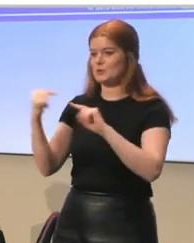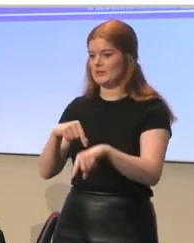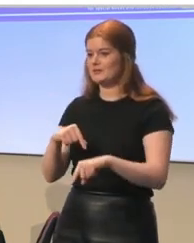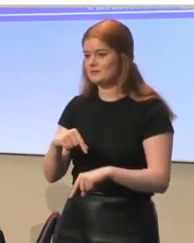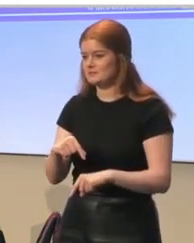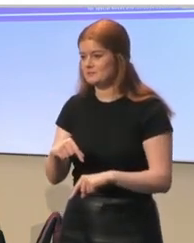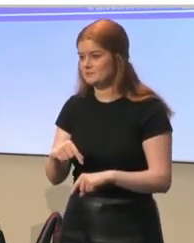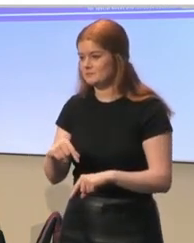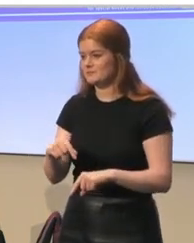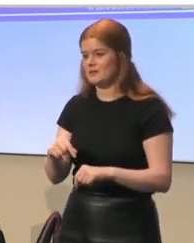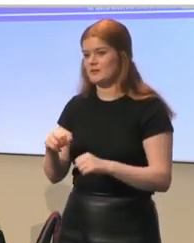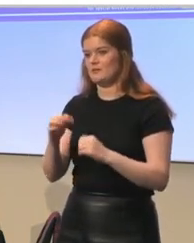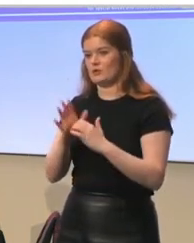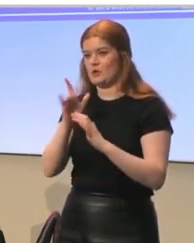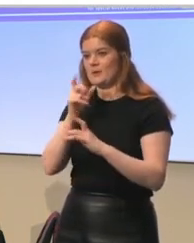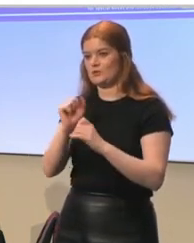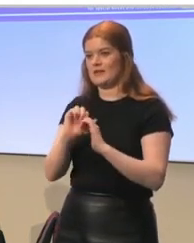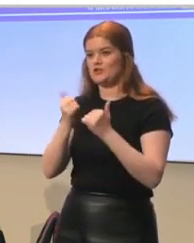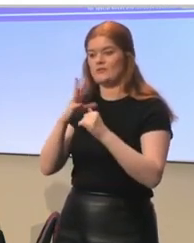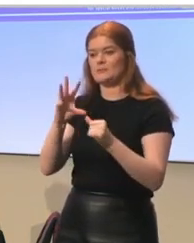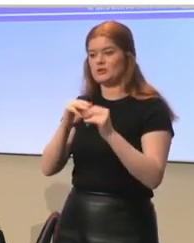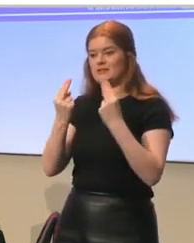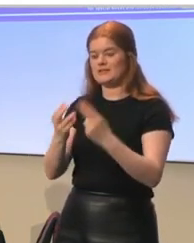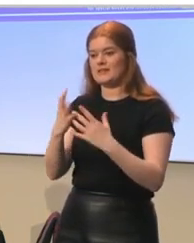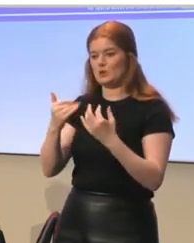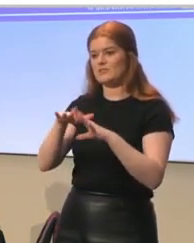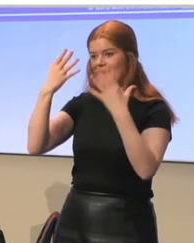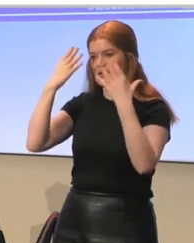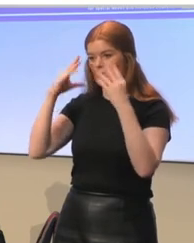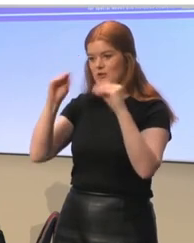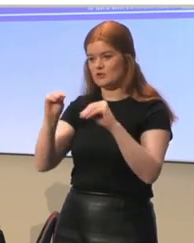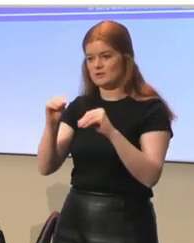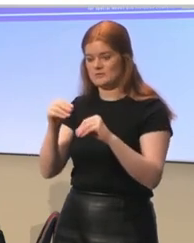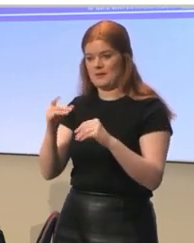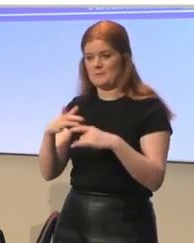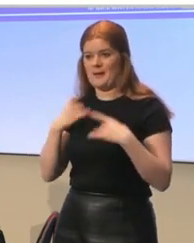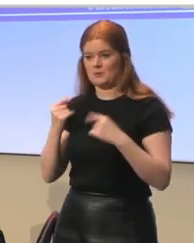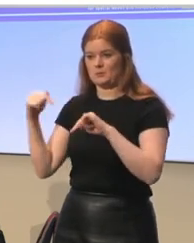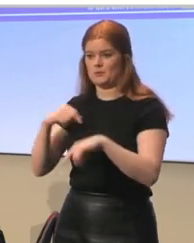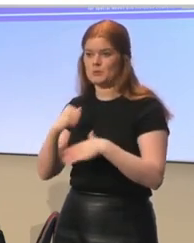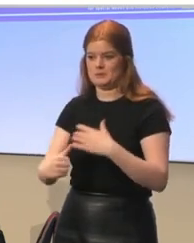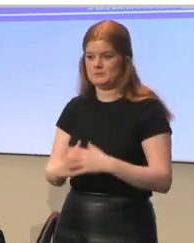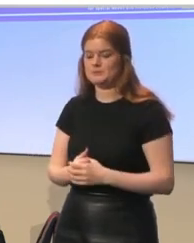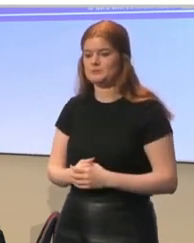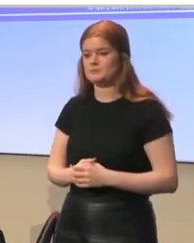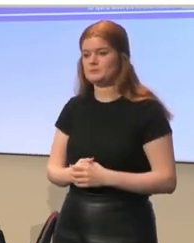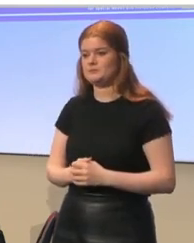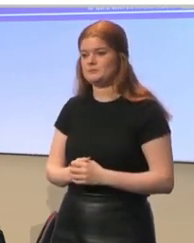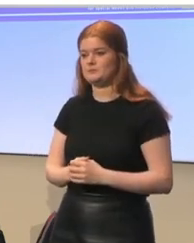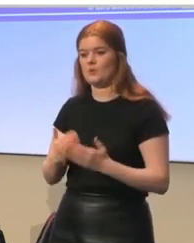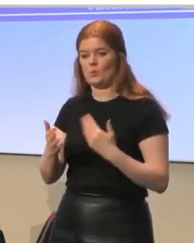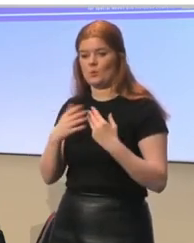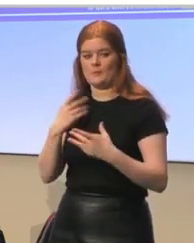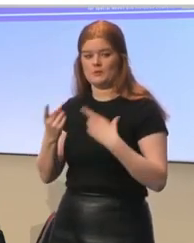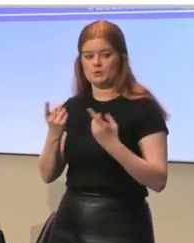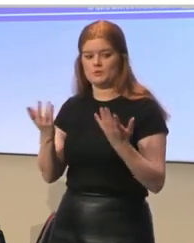for Special Needs and Inclusive Education is very happy that we can be here today. And what I will